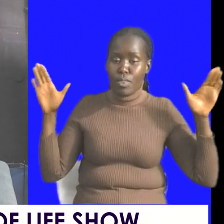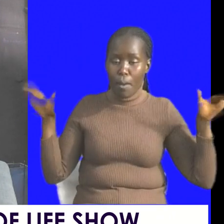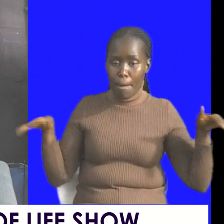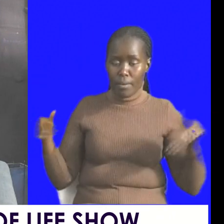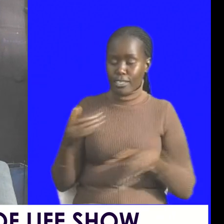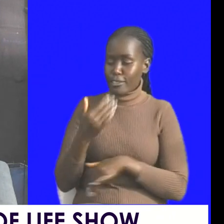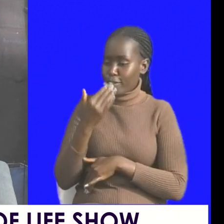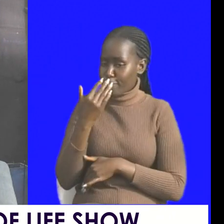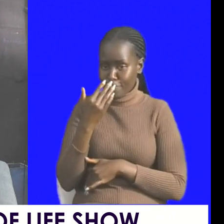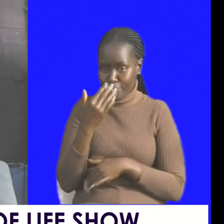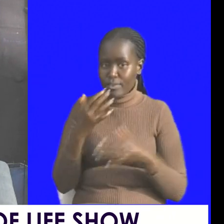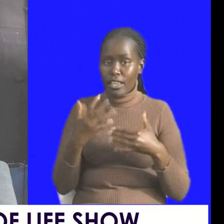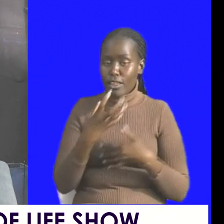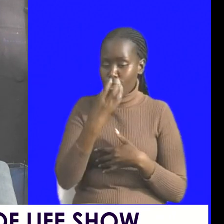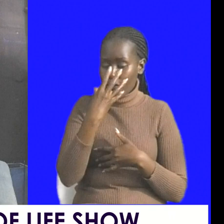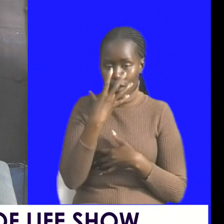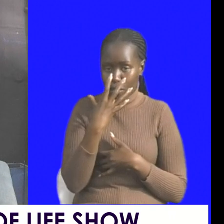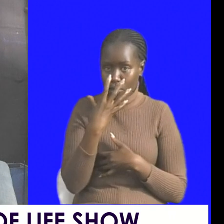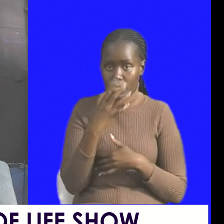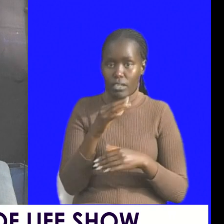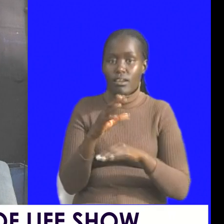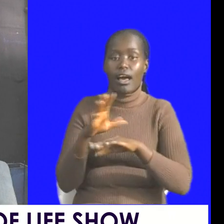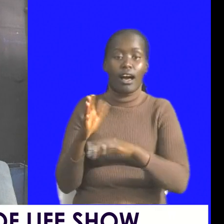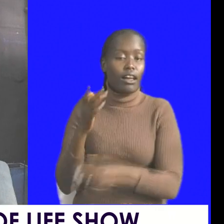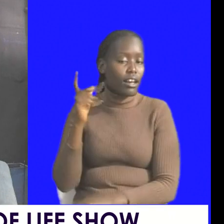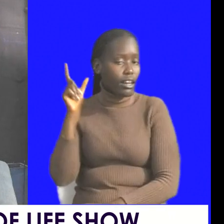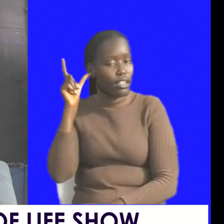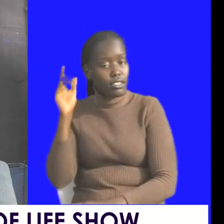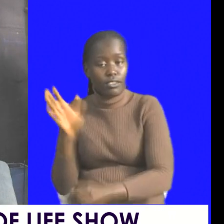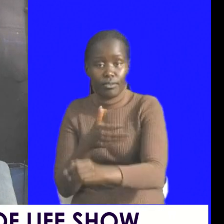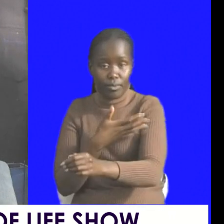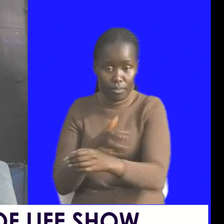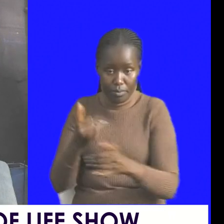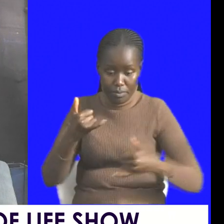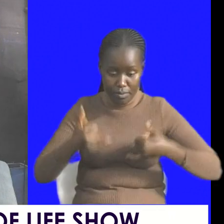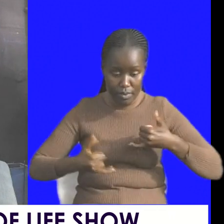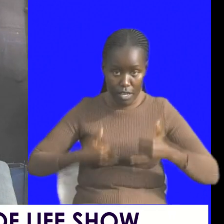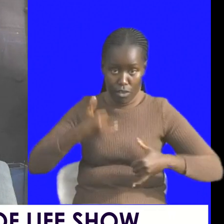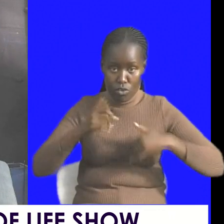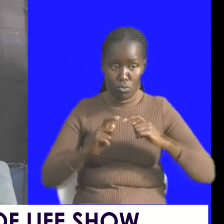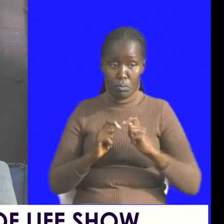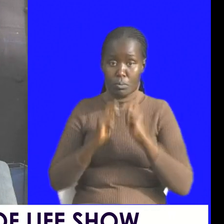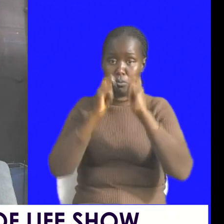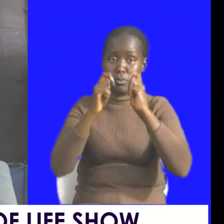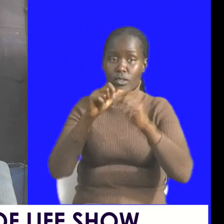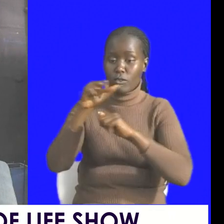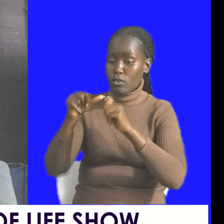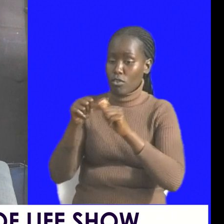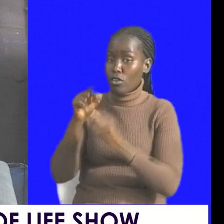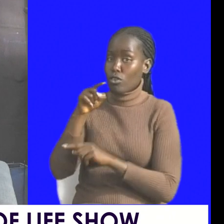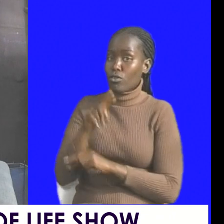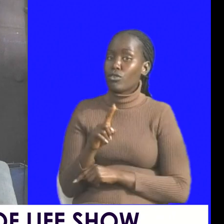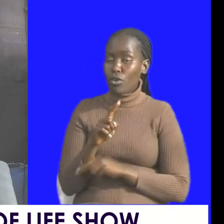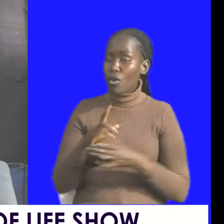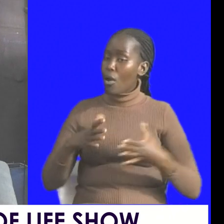flowers take time to listen to the music take time to enjoy the talents around you take time to enjoy